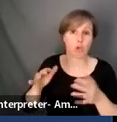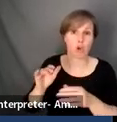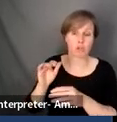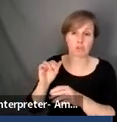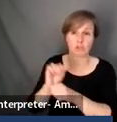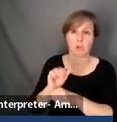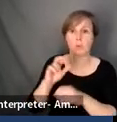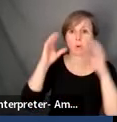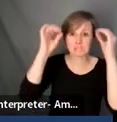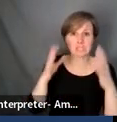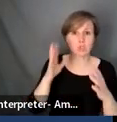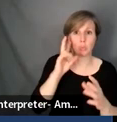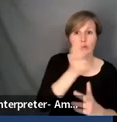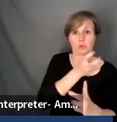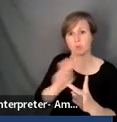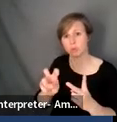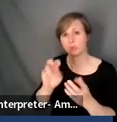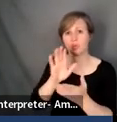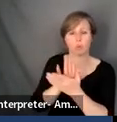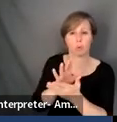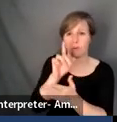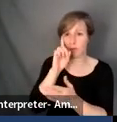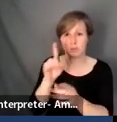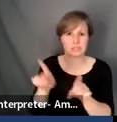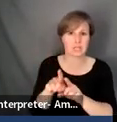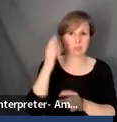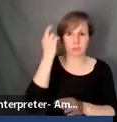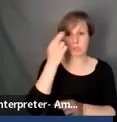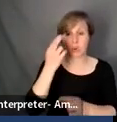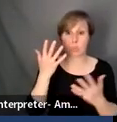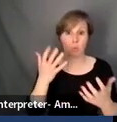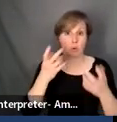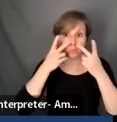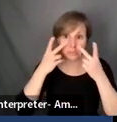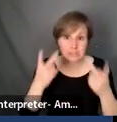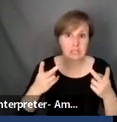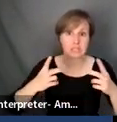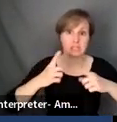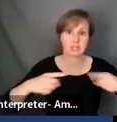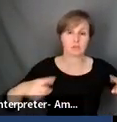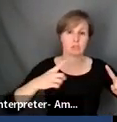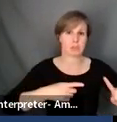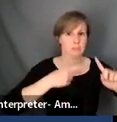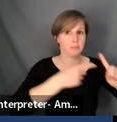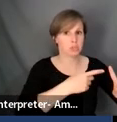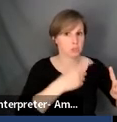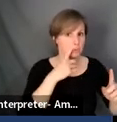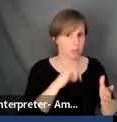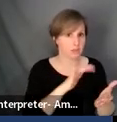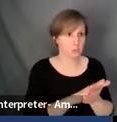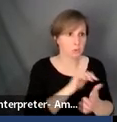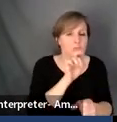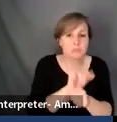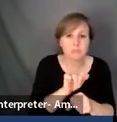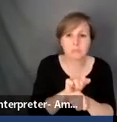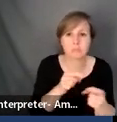schools for the same reason, because we like to see the diversity mission statement of the school come to life in